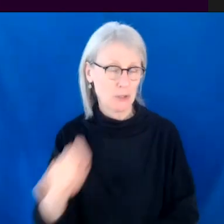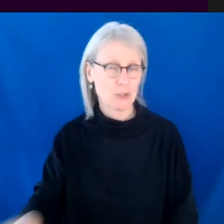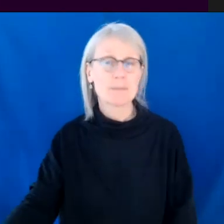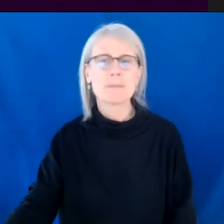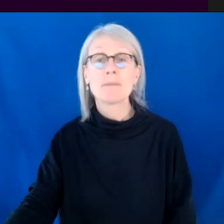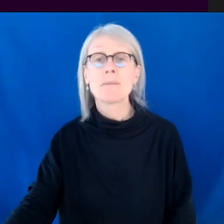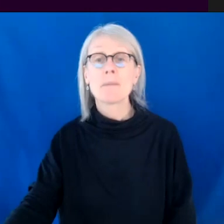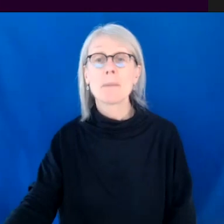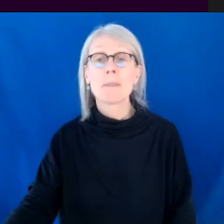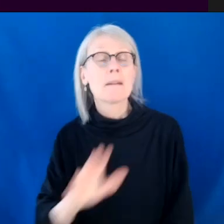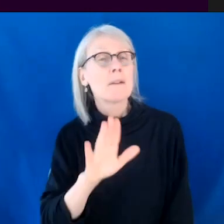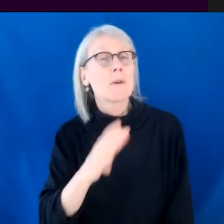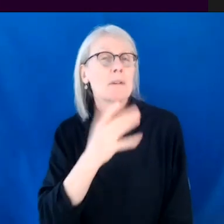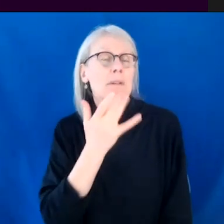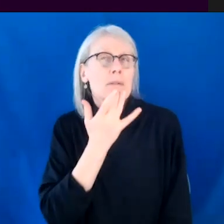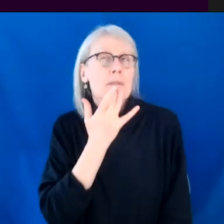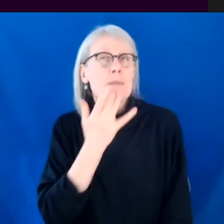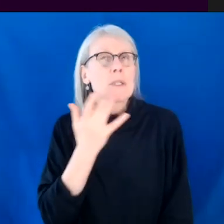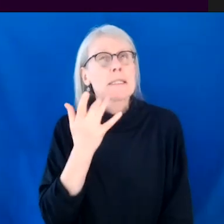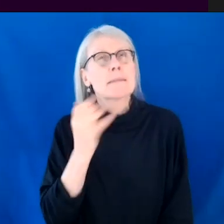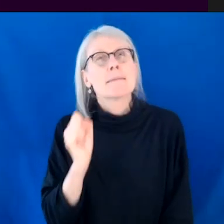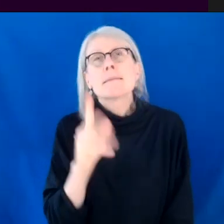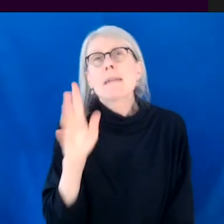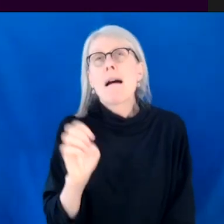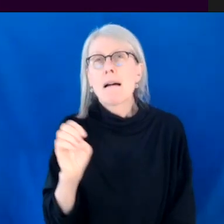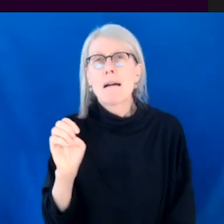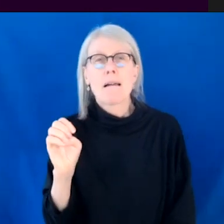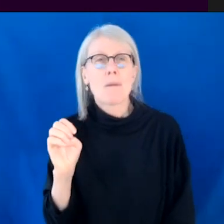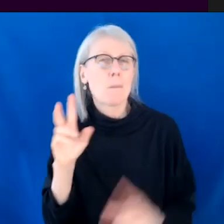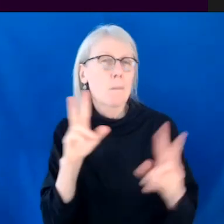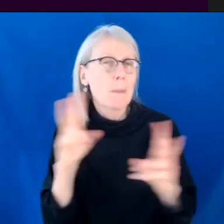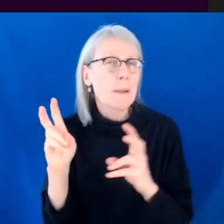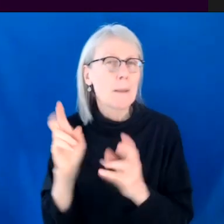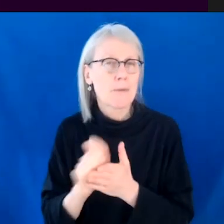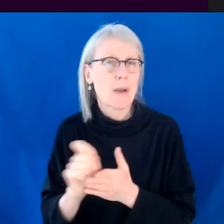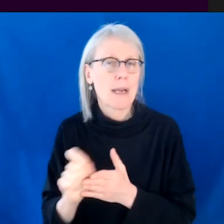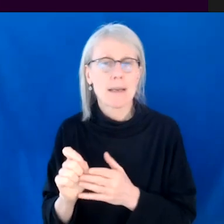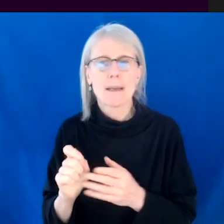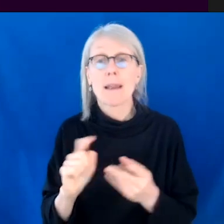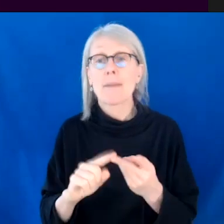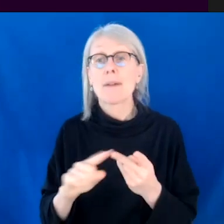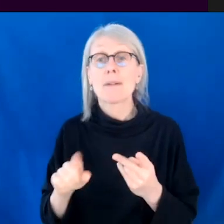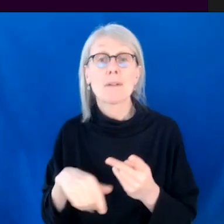favorite genre is to write in. And after that, what world do you hope to work on next?